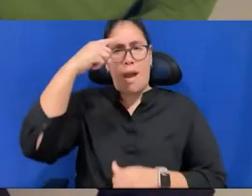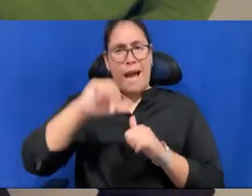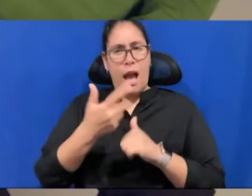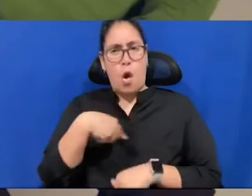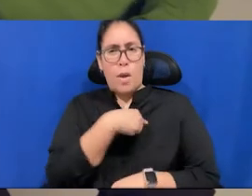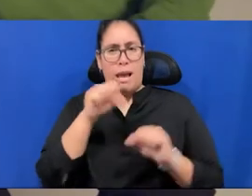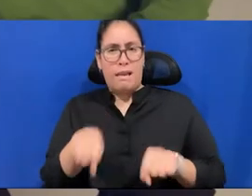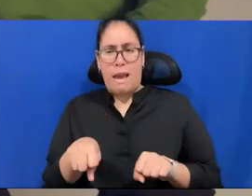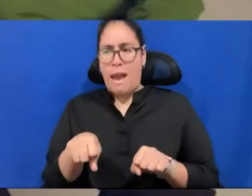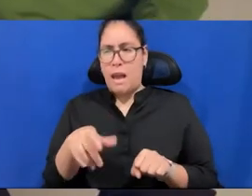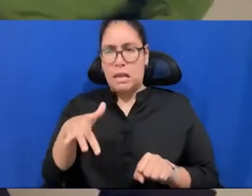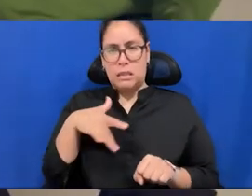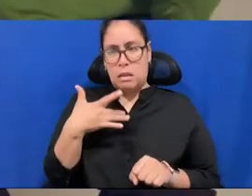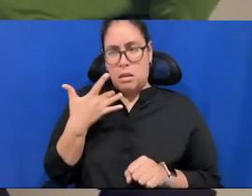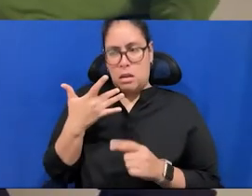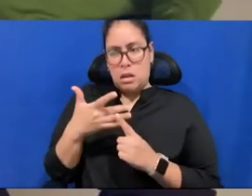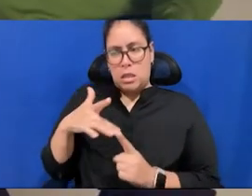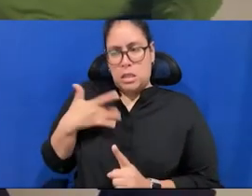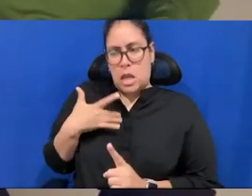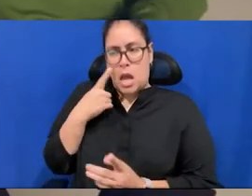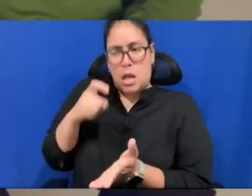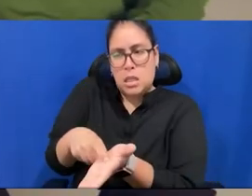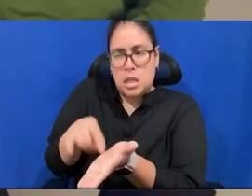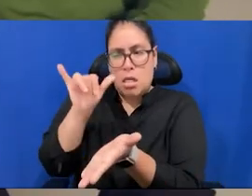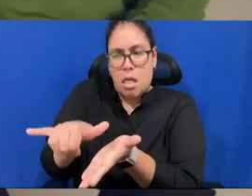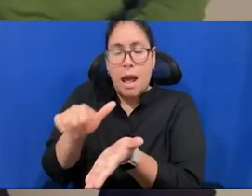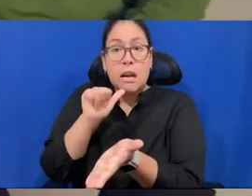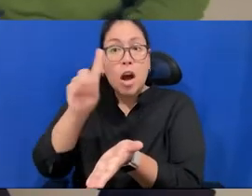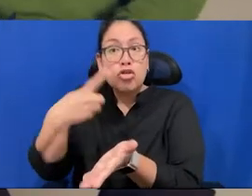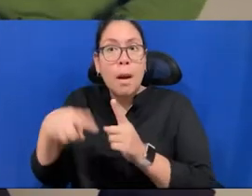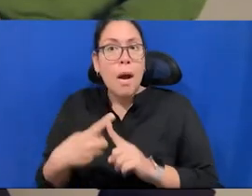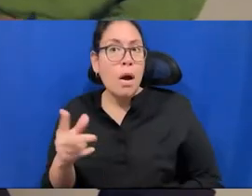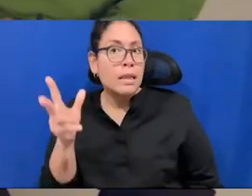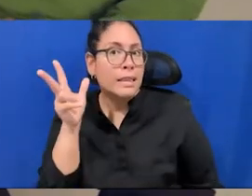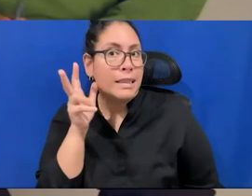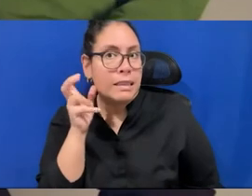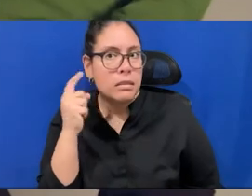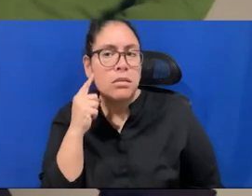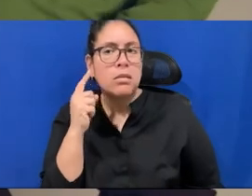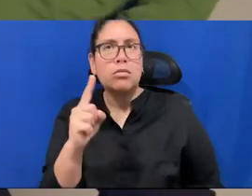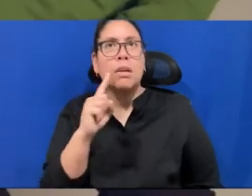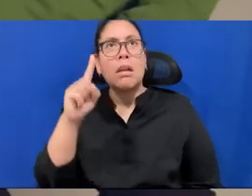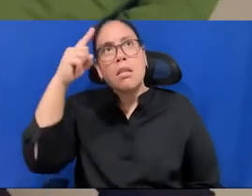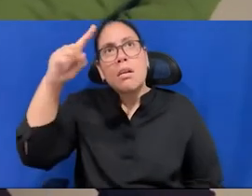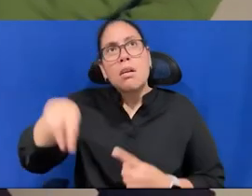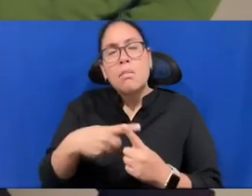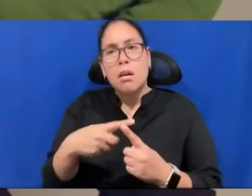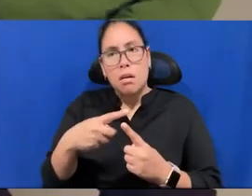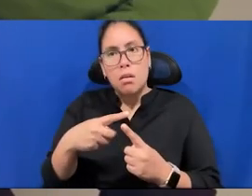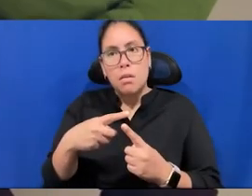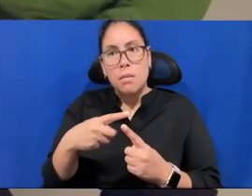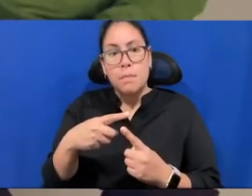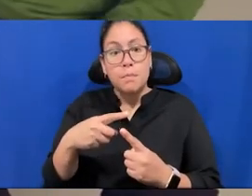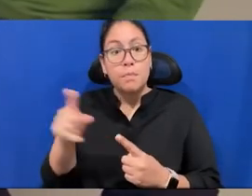saying sense, because it's not about listening. Right. Um, you have to think that, um, you know, I said, each